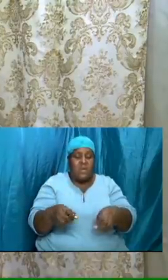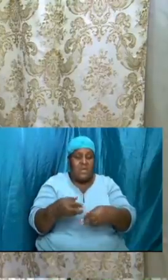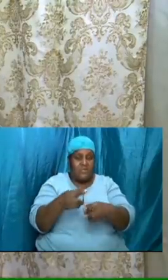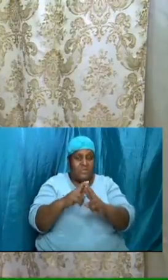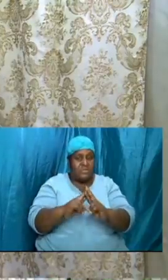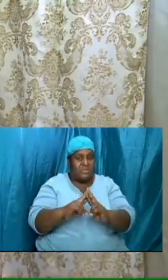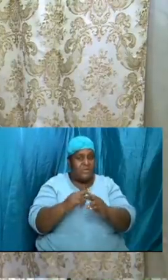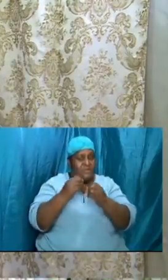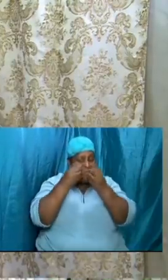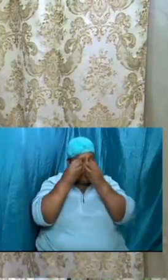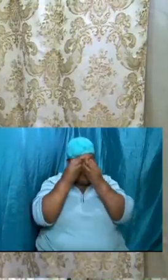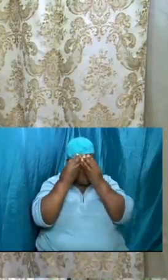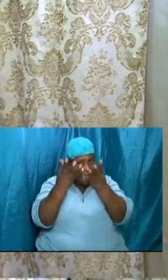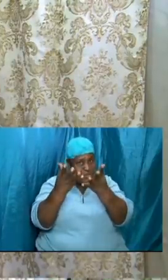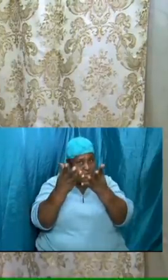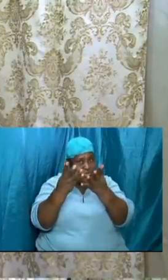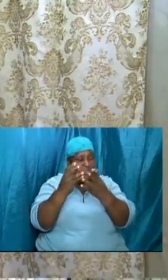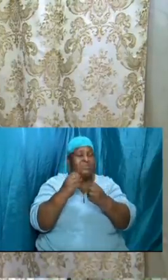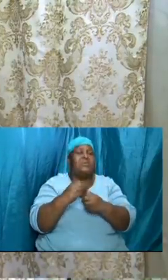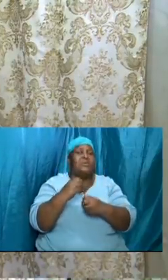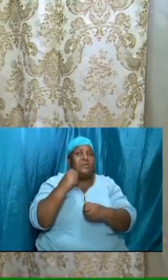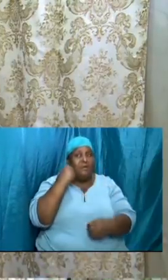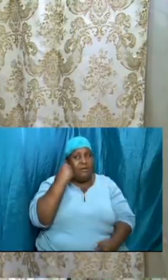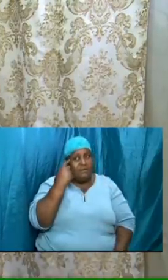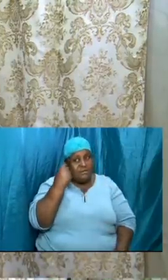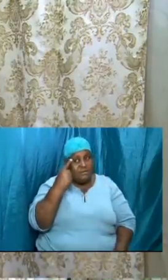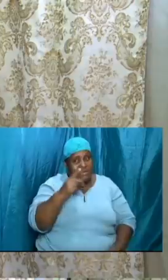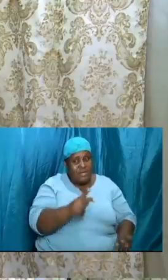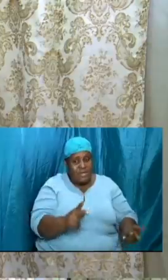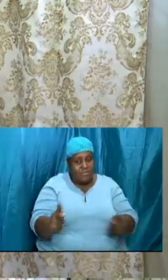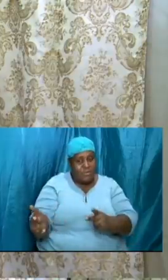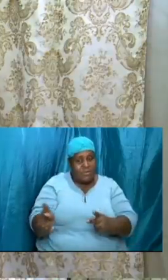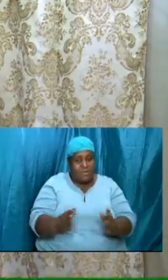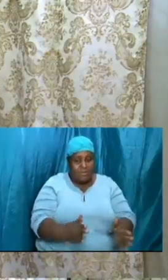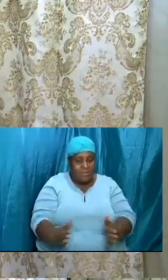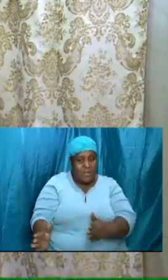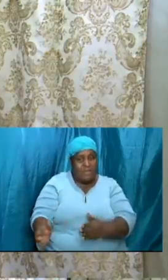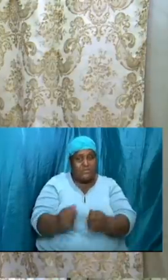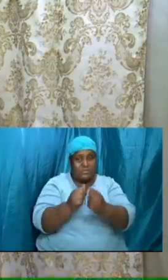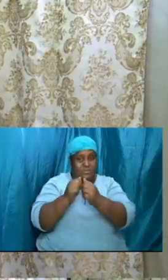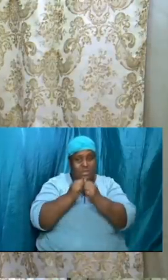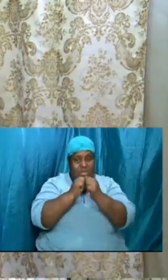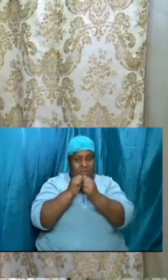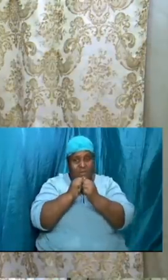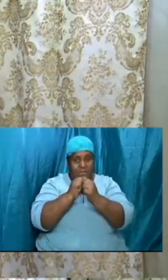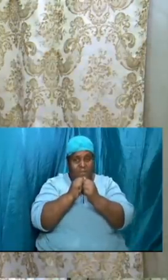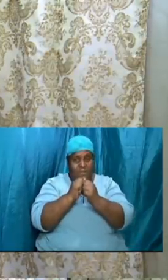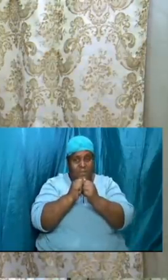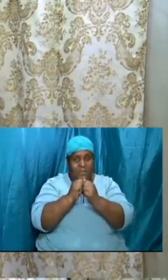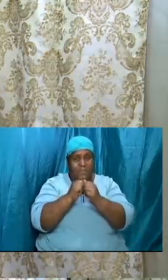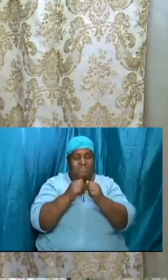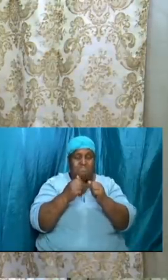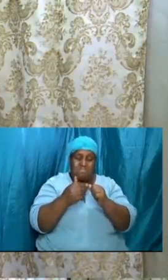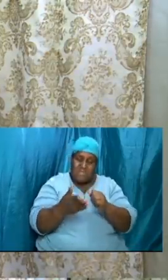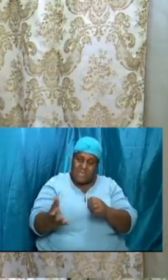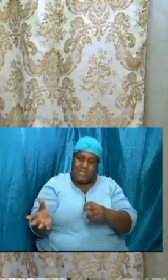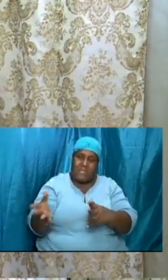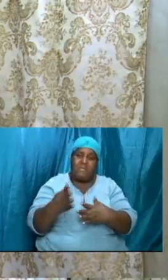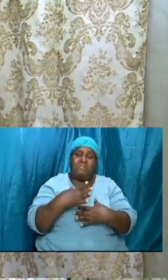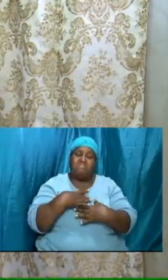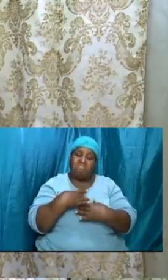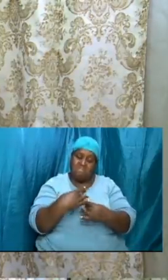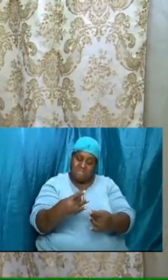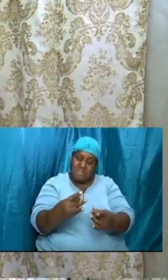are understanding, while we are putting things together, and there is a bit of interest